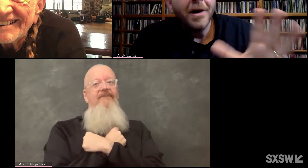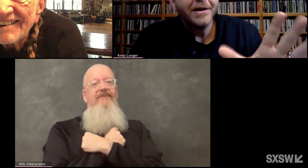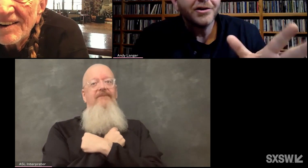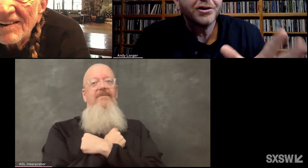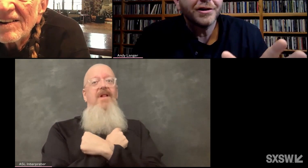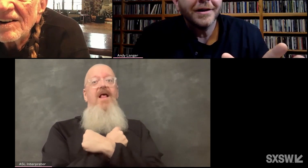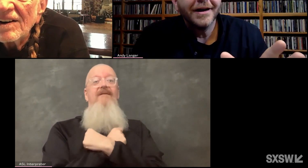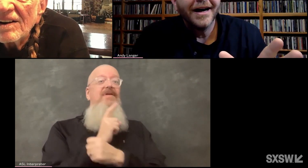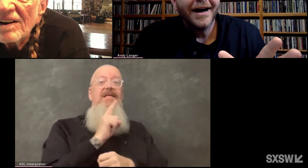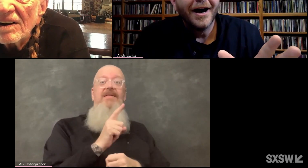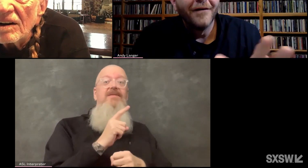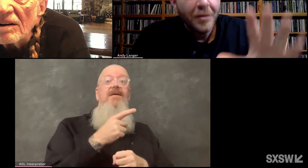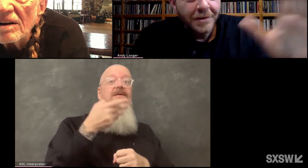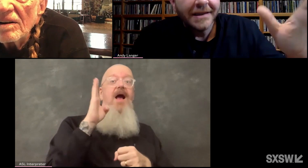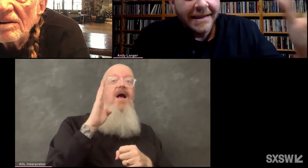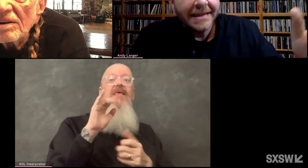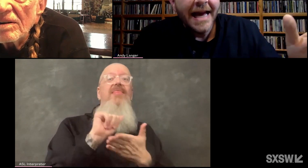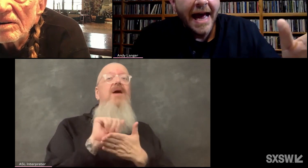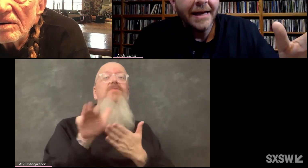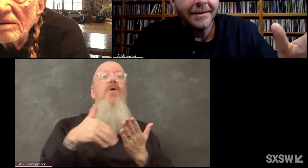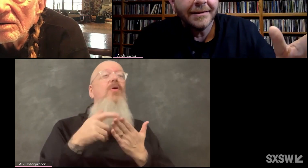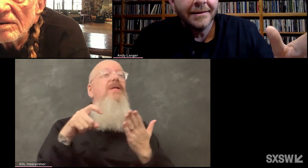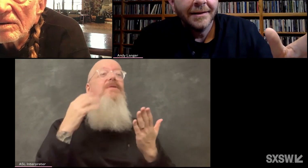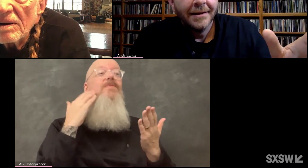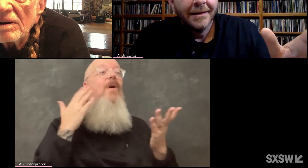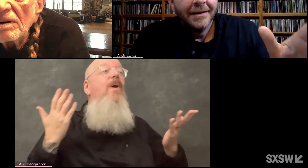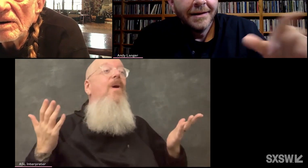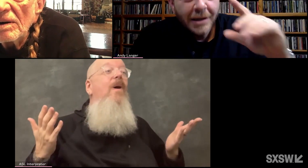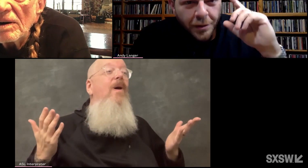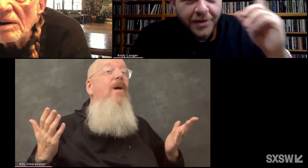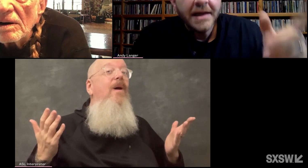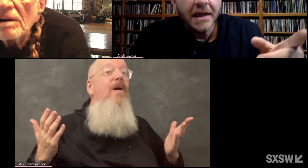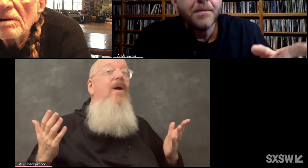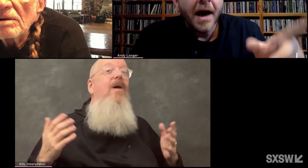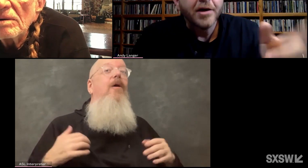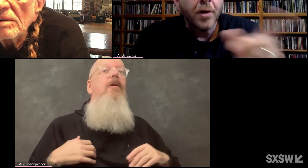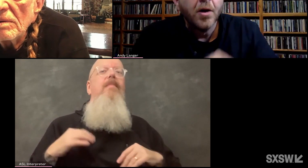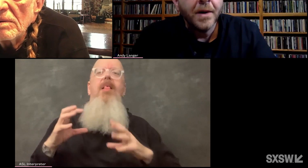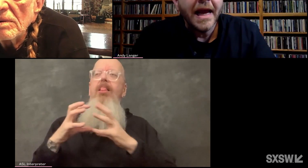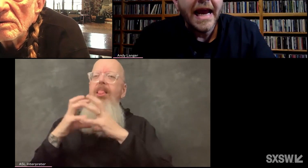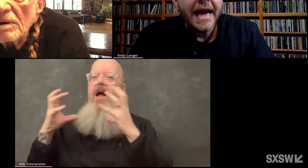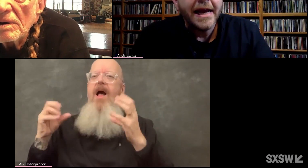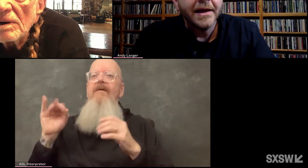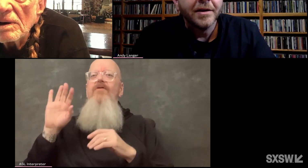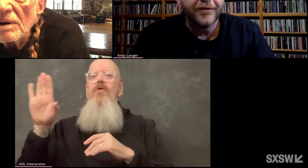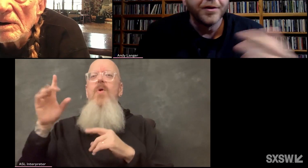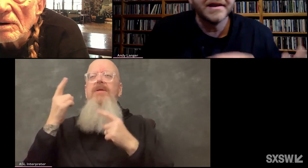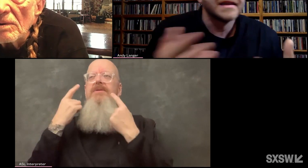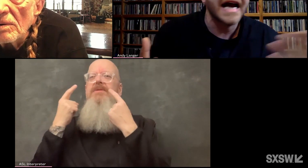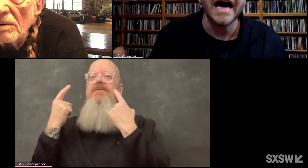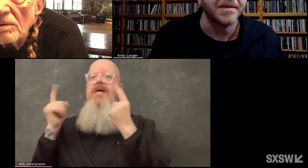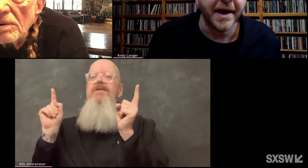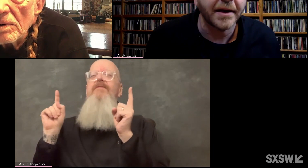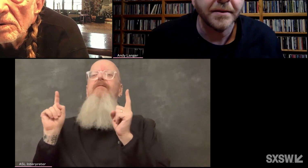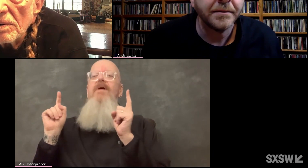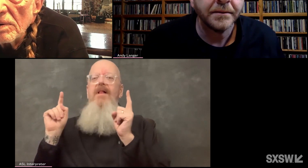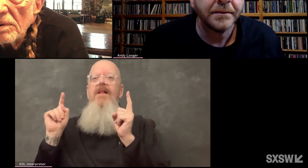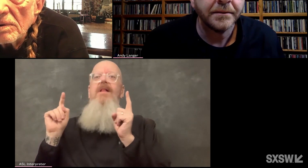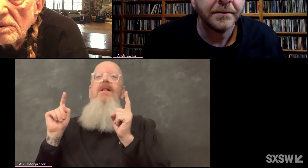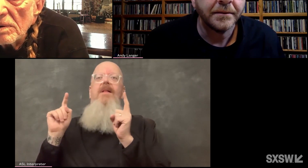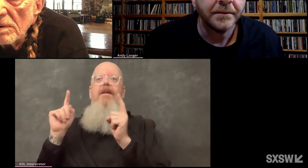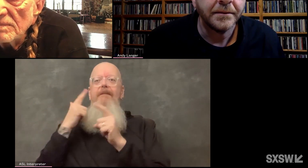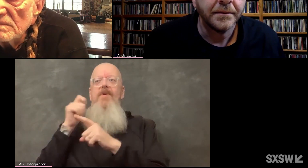How much of your success do you think is by your own hand versus cosmic?